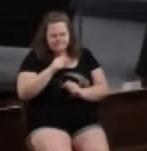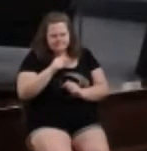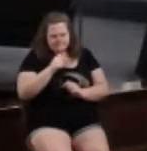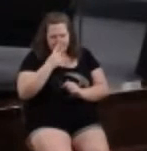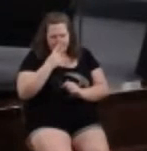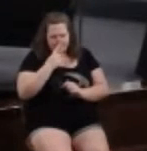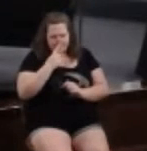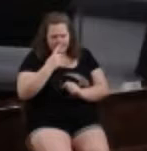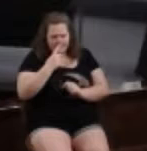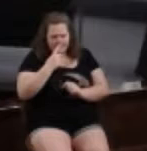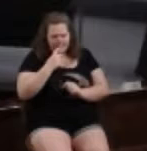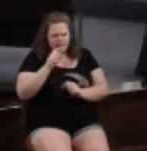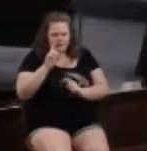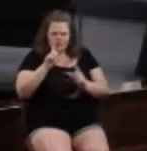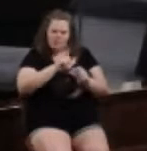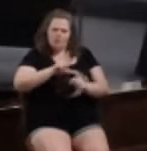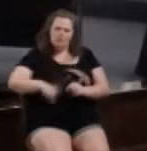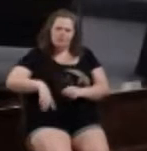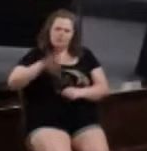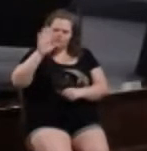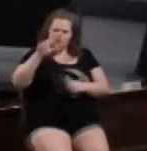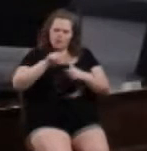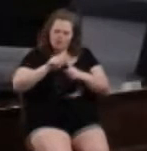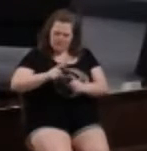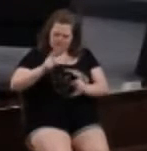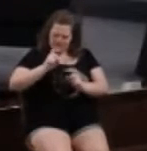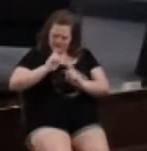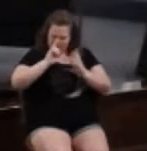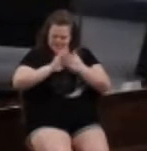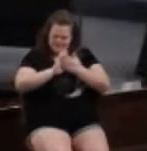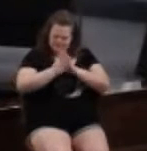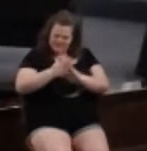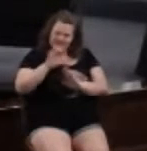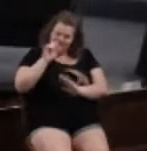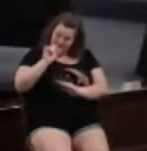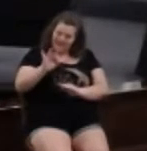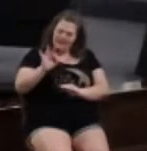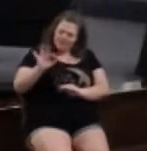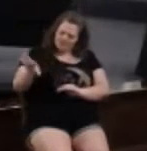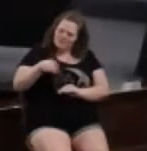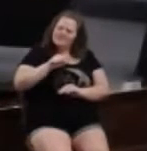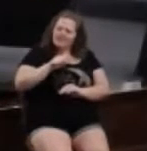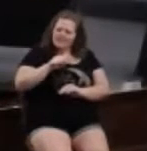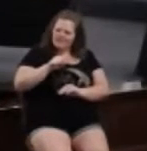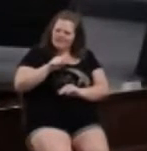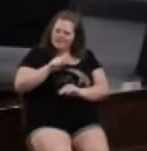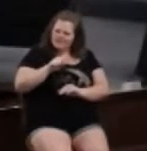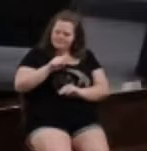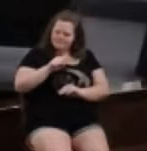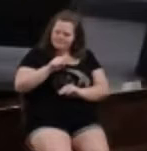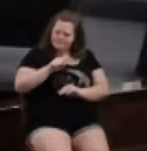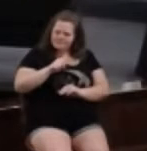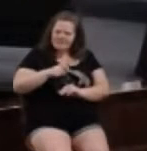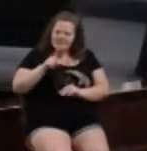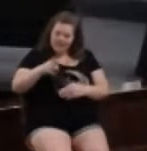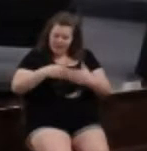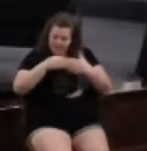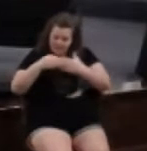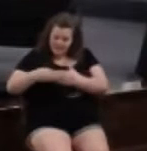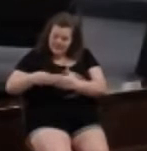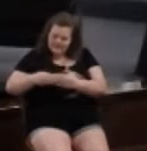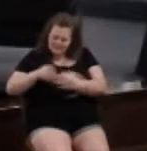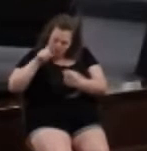Lord your word that gives us peace if we will take it but Lord most of all it leads us to you